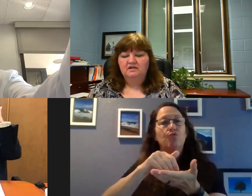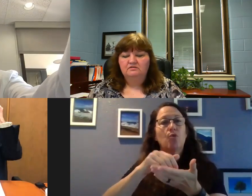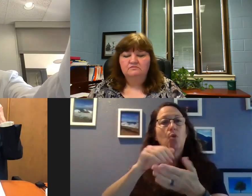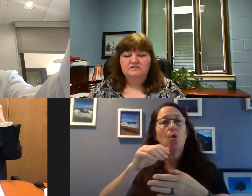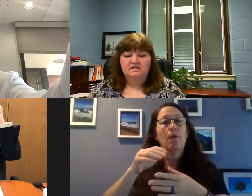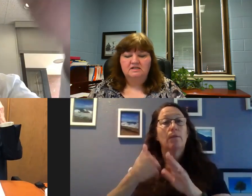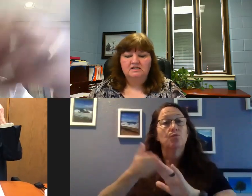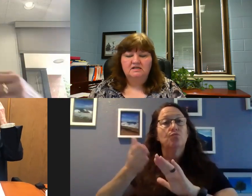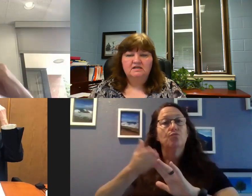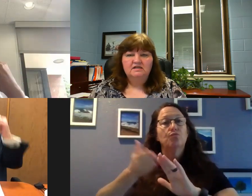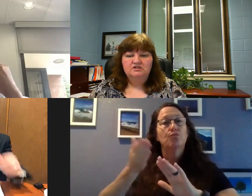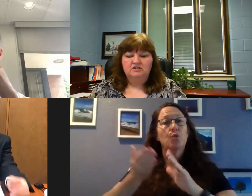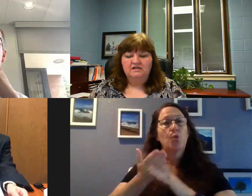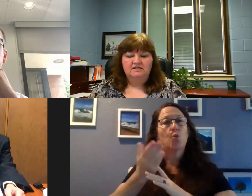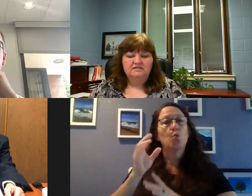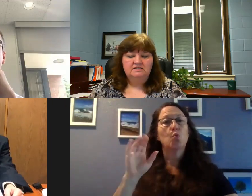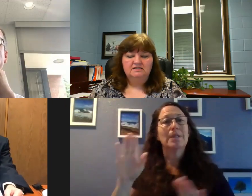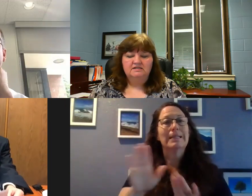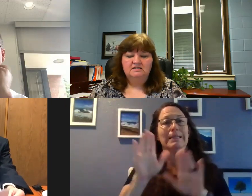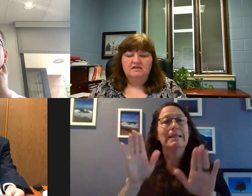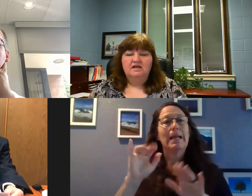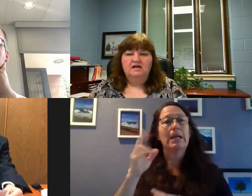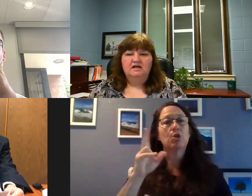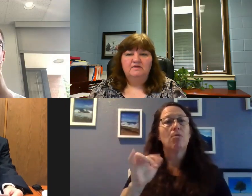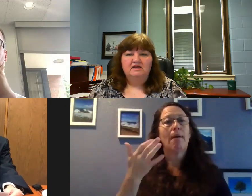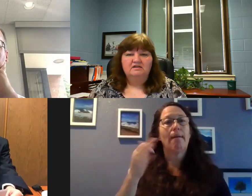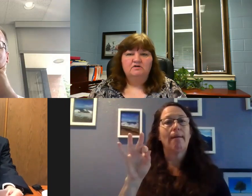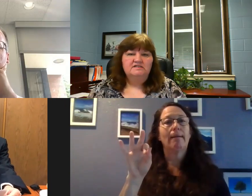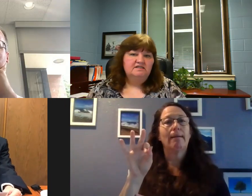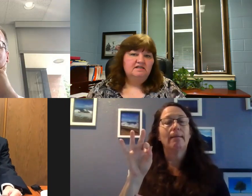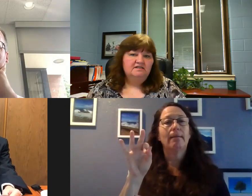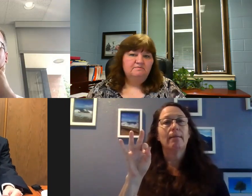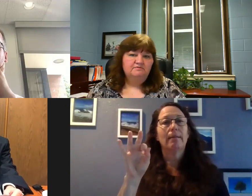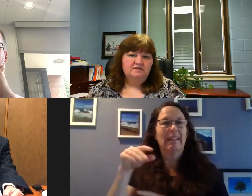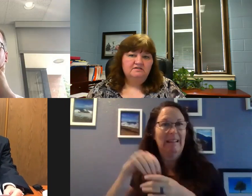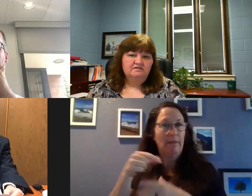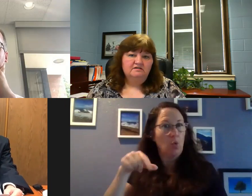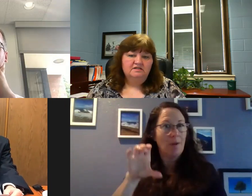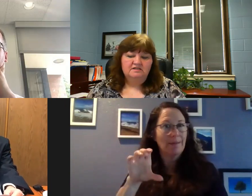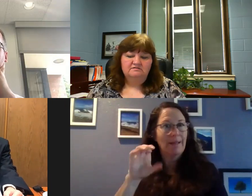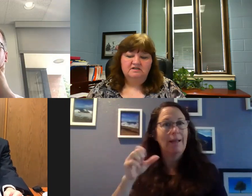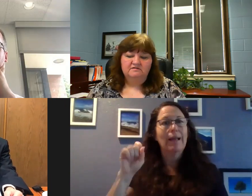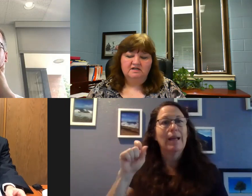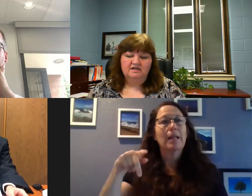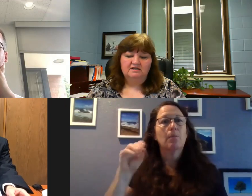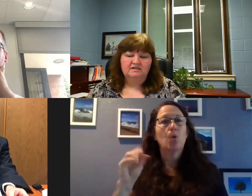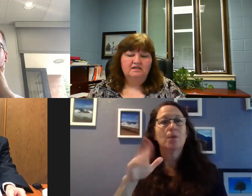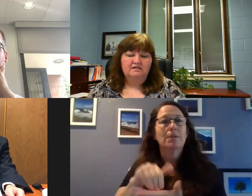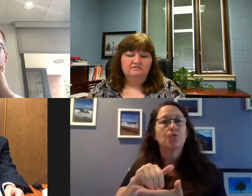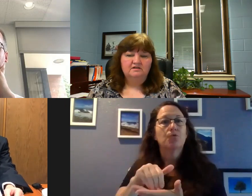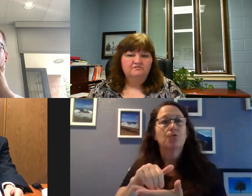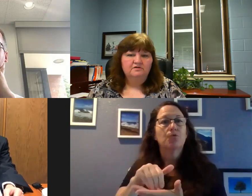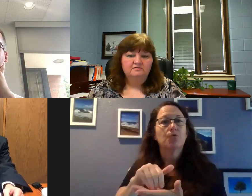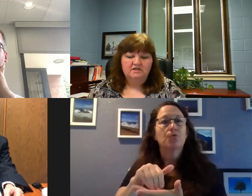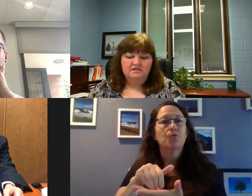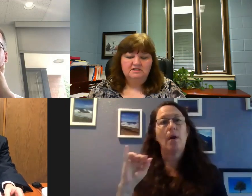operating through Sunday, July 19th at the Quad City Expo Center in downtown Rock Island